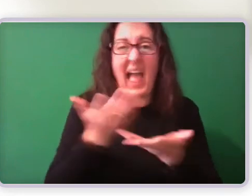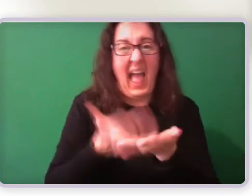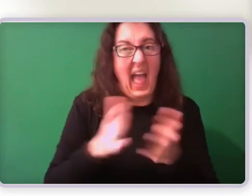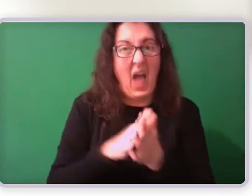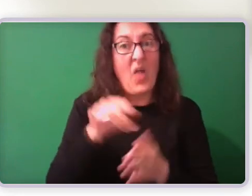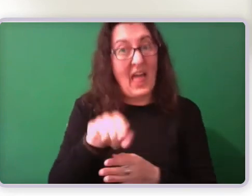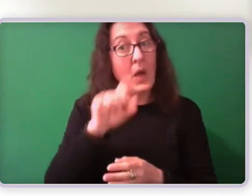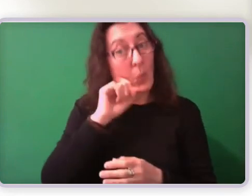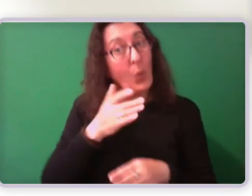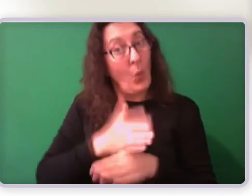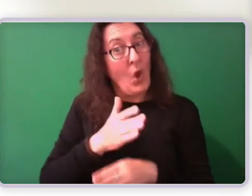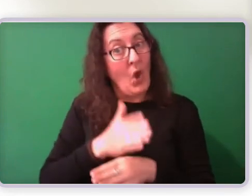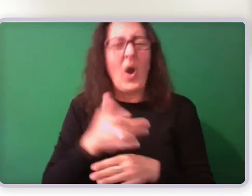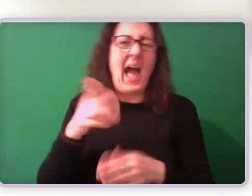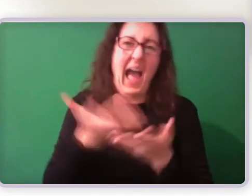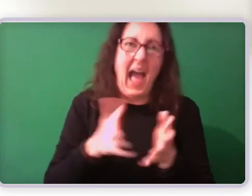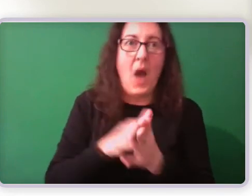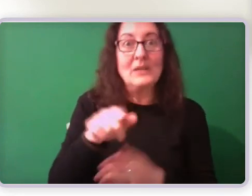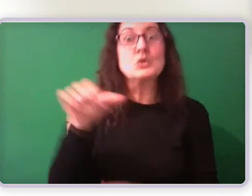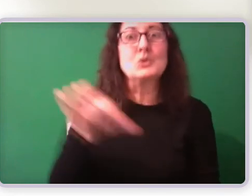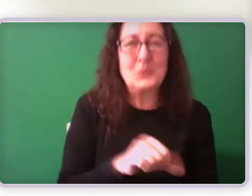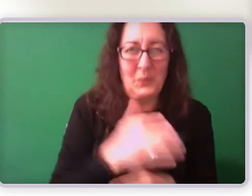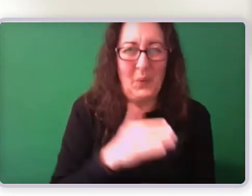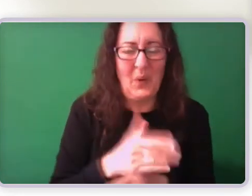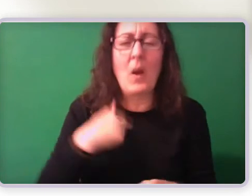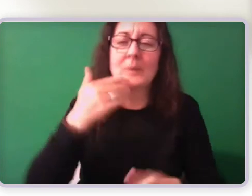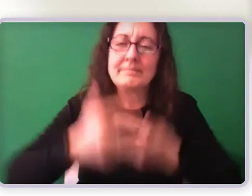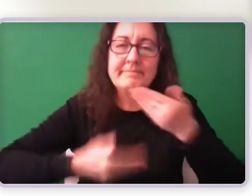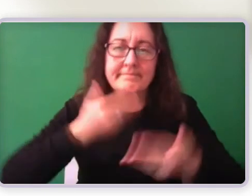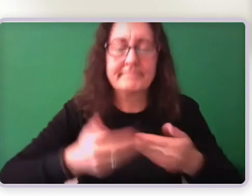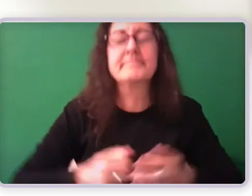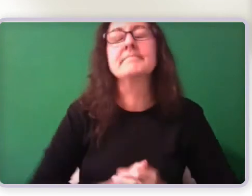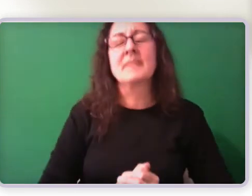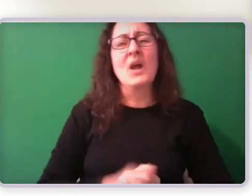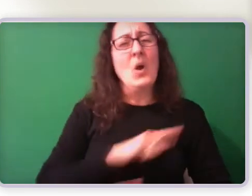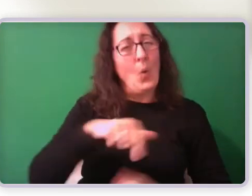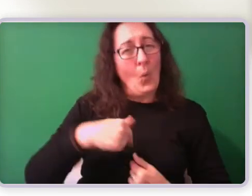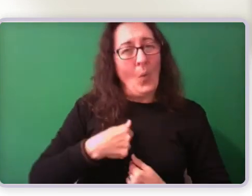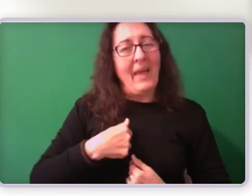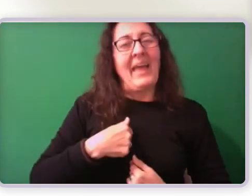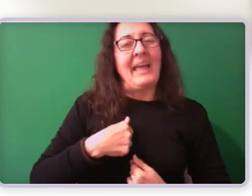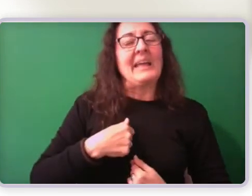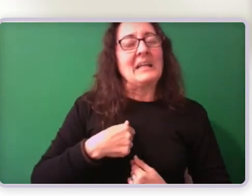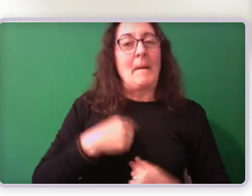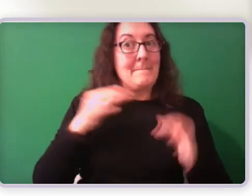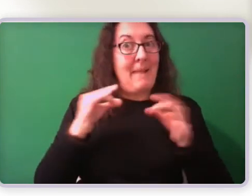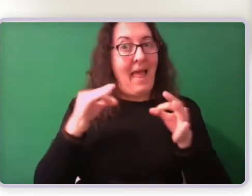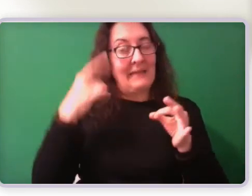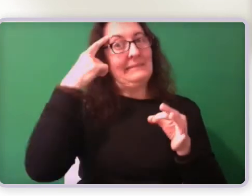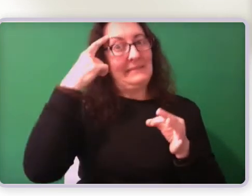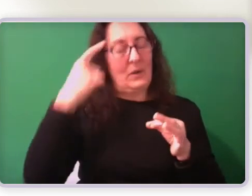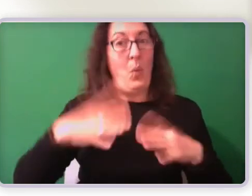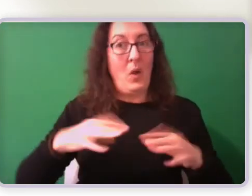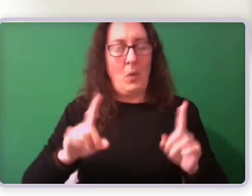the idea is that we can guide people through the disability, the DSP